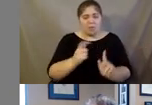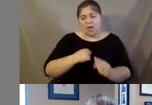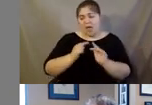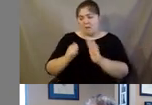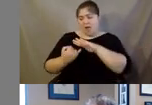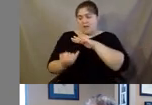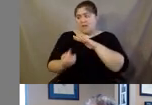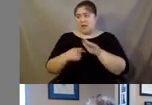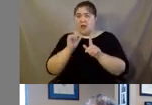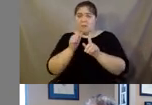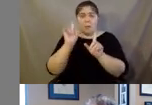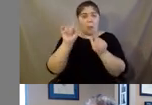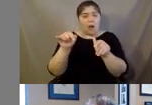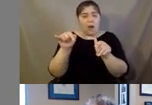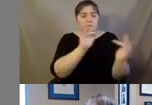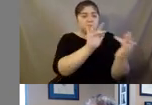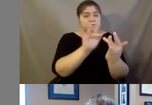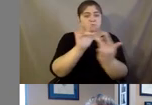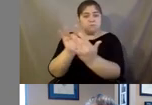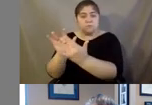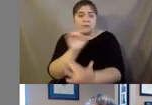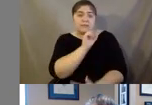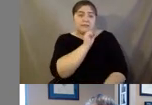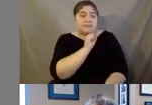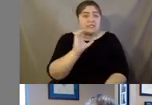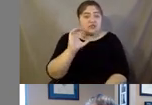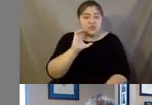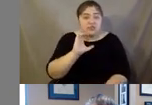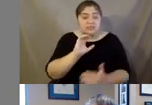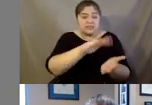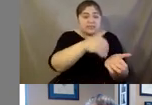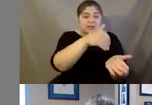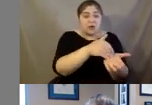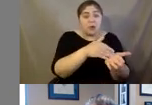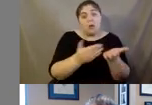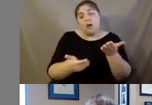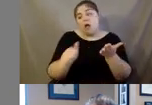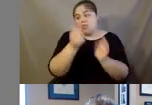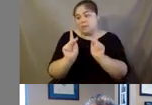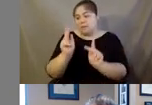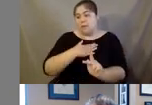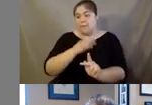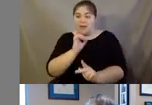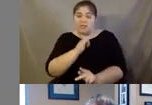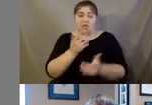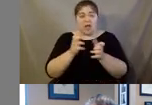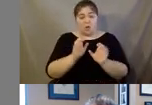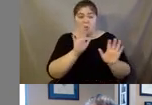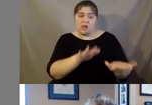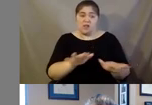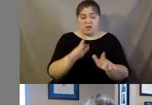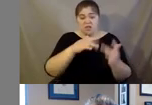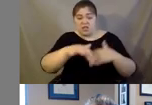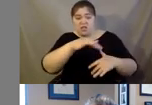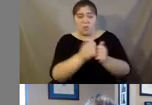going out and reaching out to that senior center or these activities where other people my age are because I don't want to be around those old people. I'm not